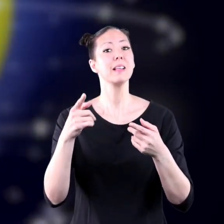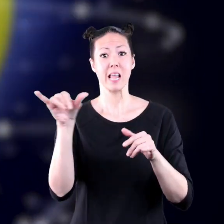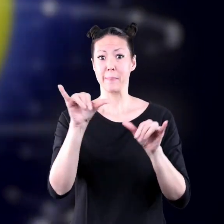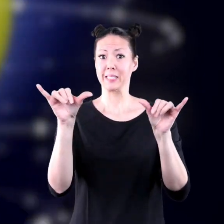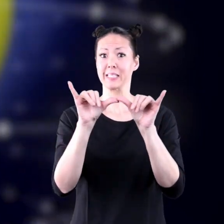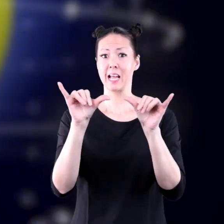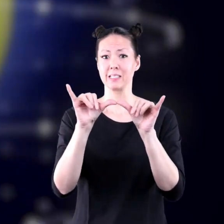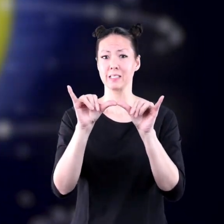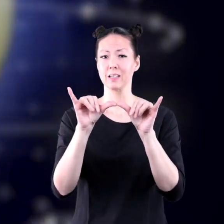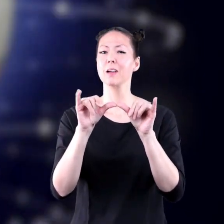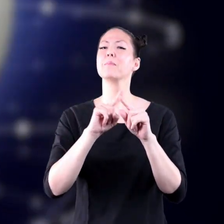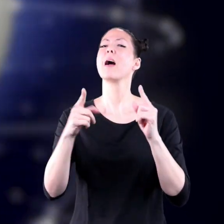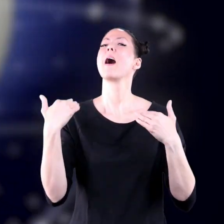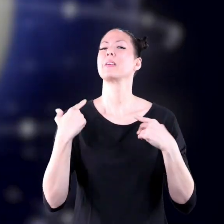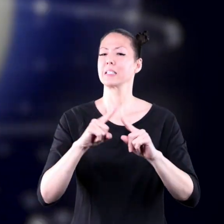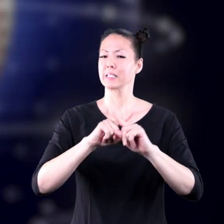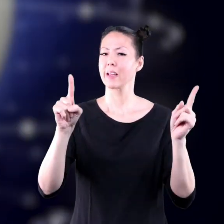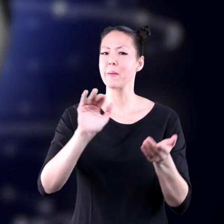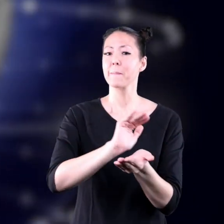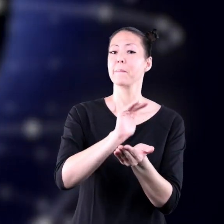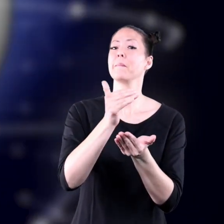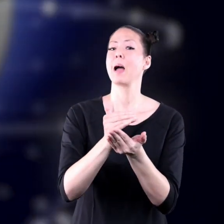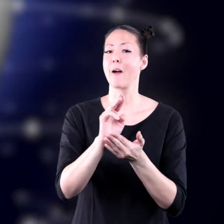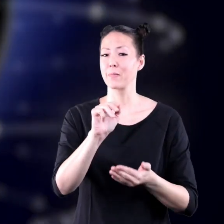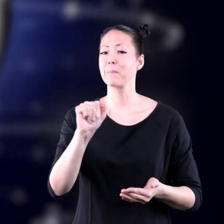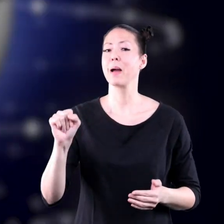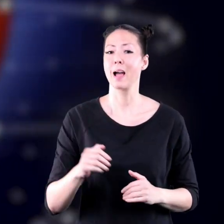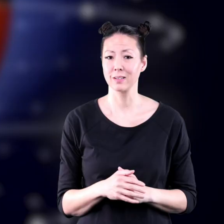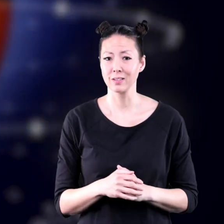size? Can they have different amounts of mass?